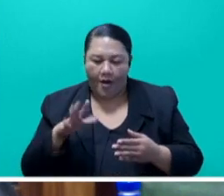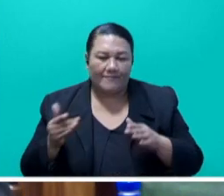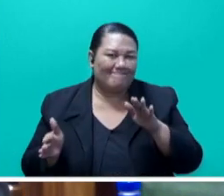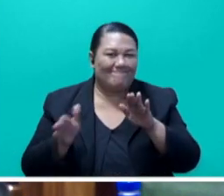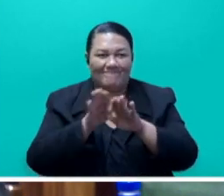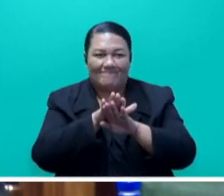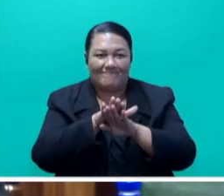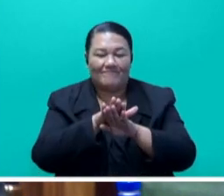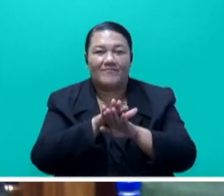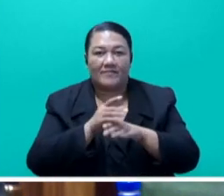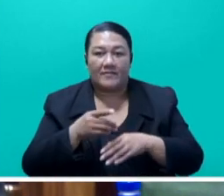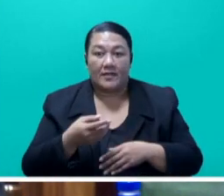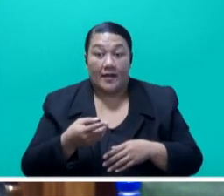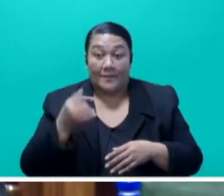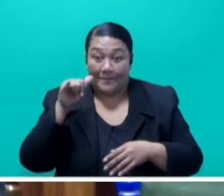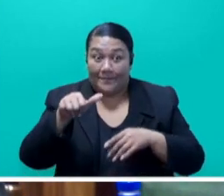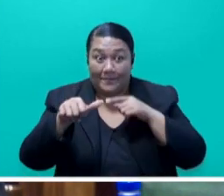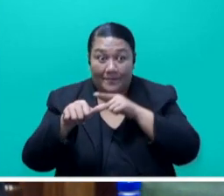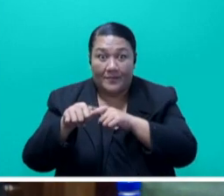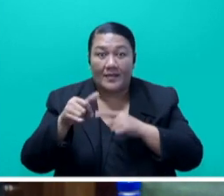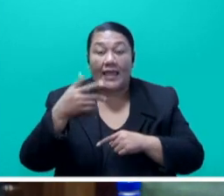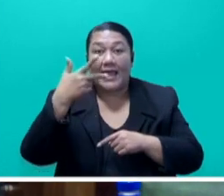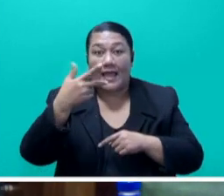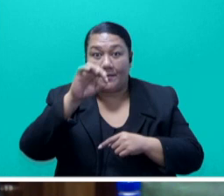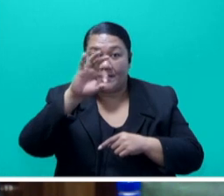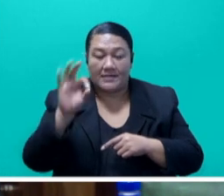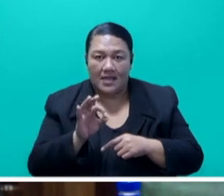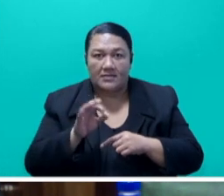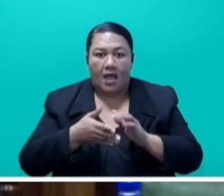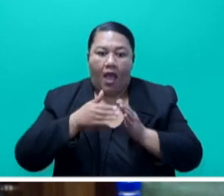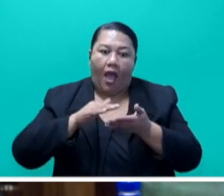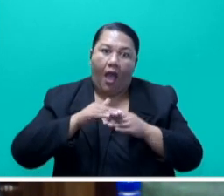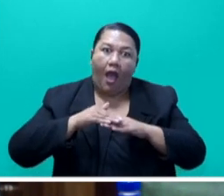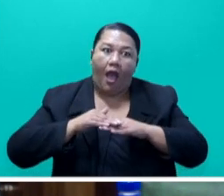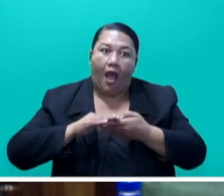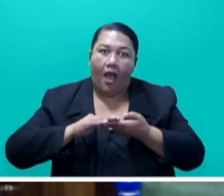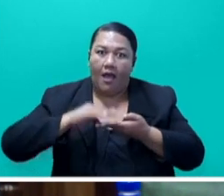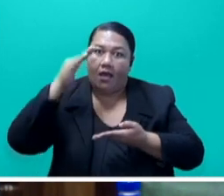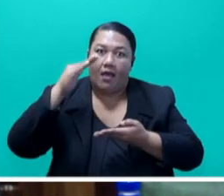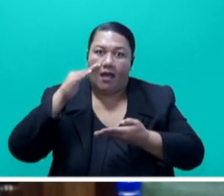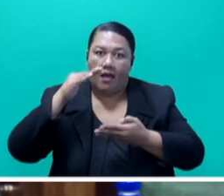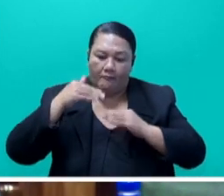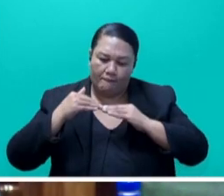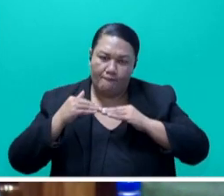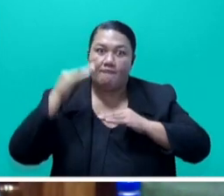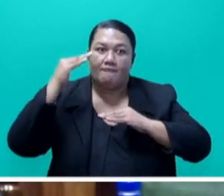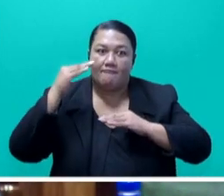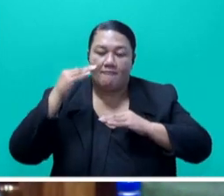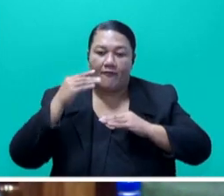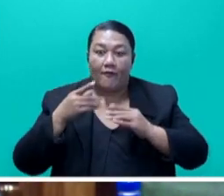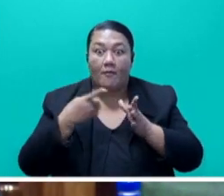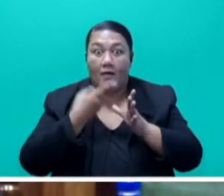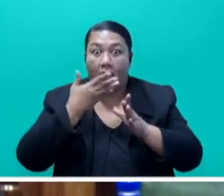is currently holding approximately 8% higher bookings from August. And going forward for